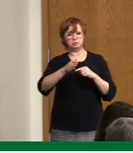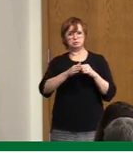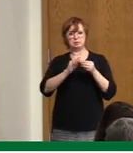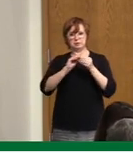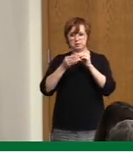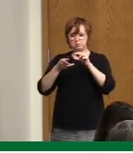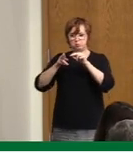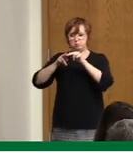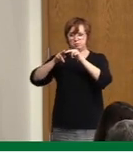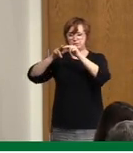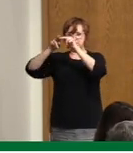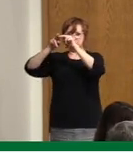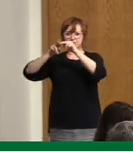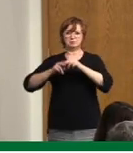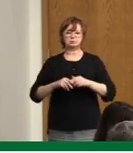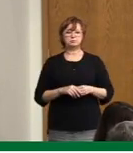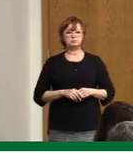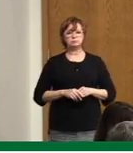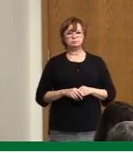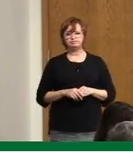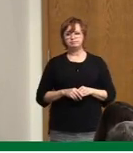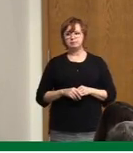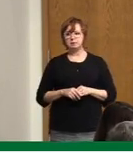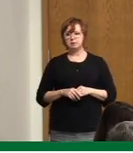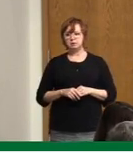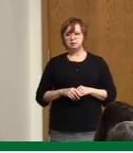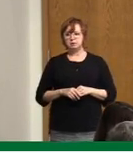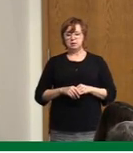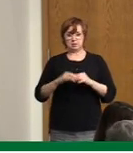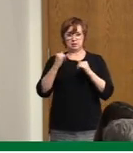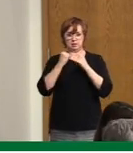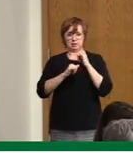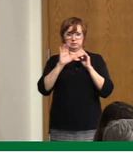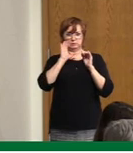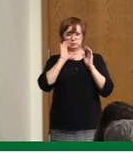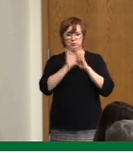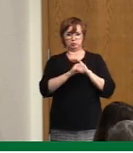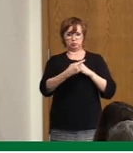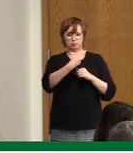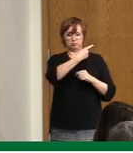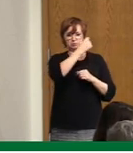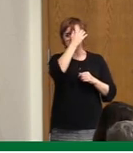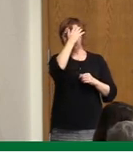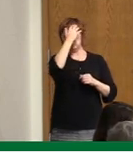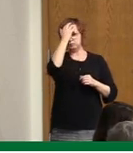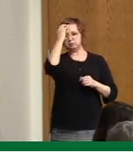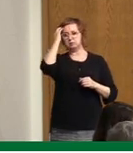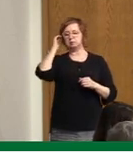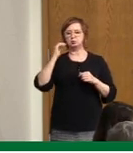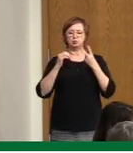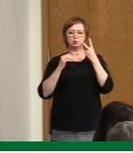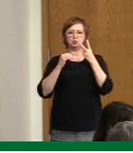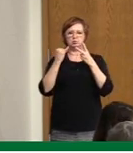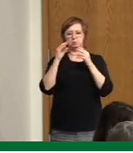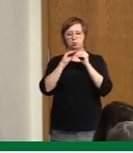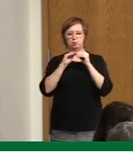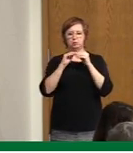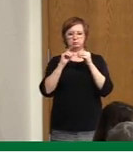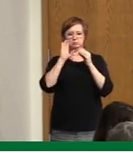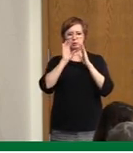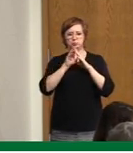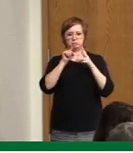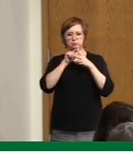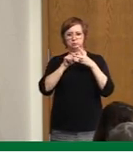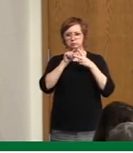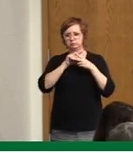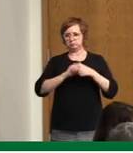trend, but not certainly to the extent we would like to see. And finally, I'll just close with a couple of slides that this really shows that